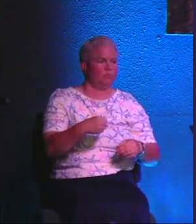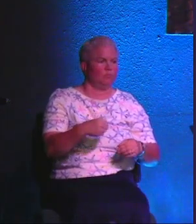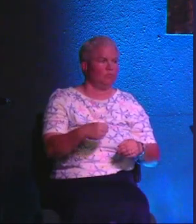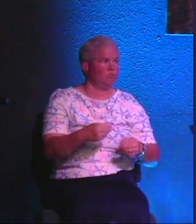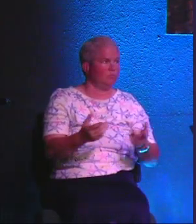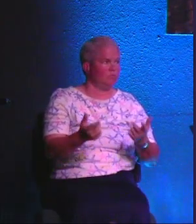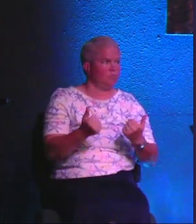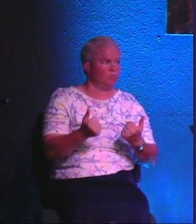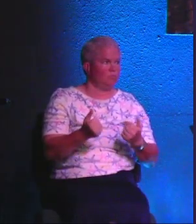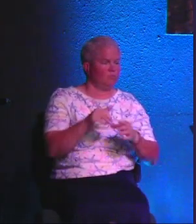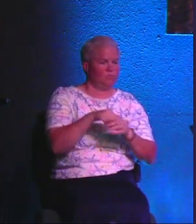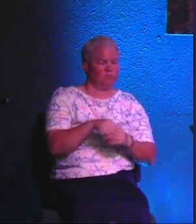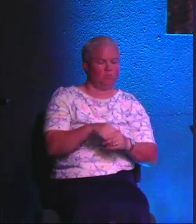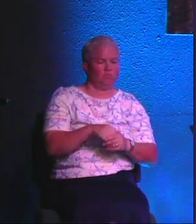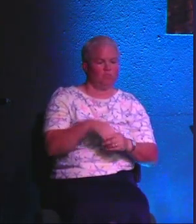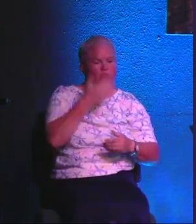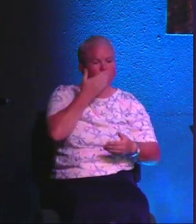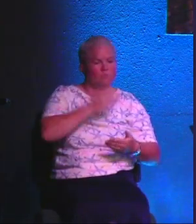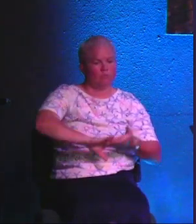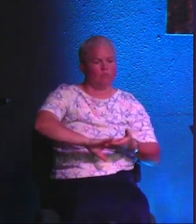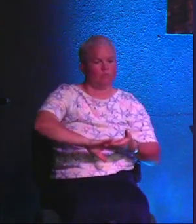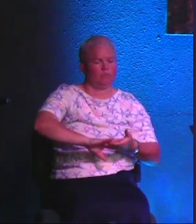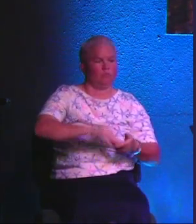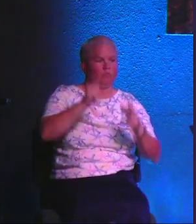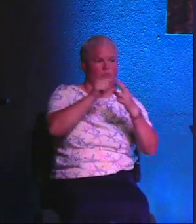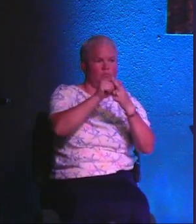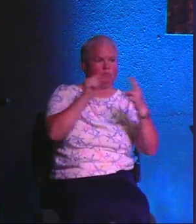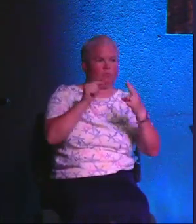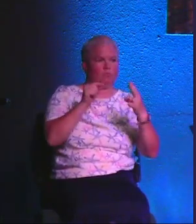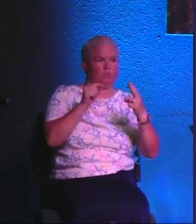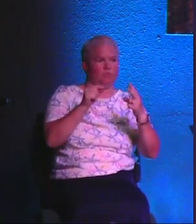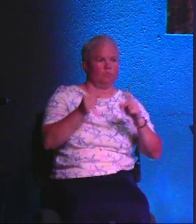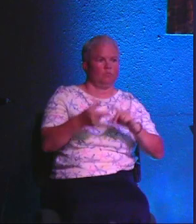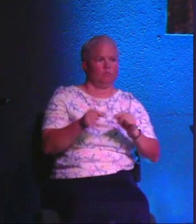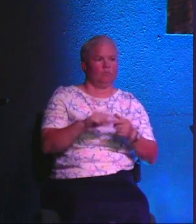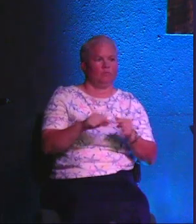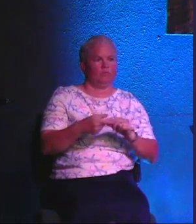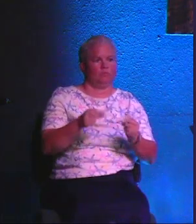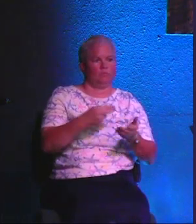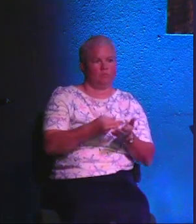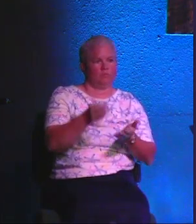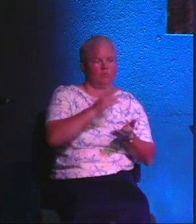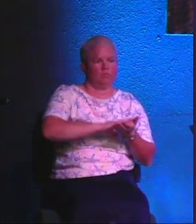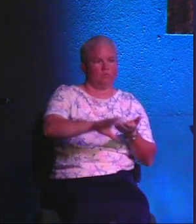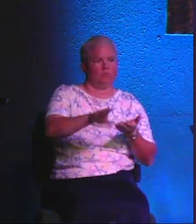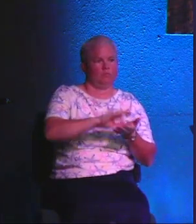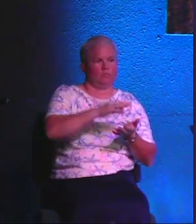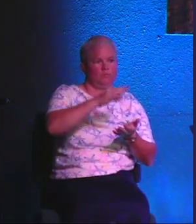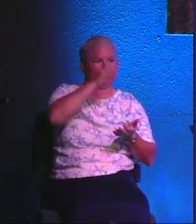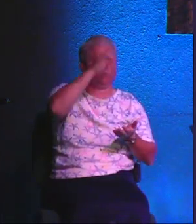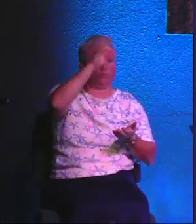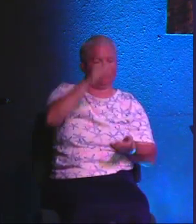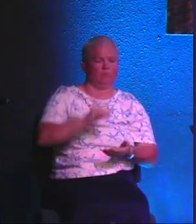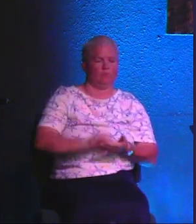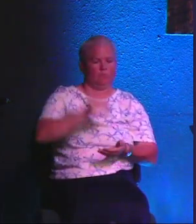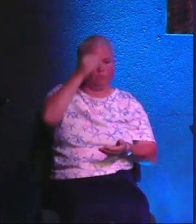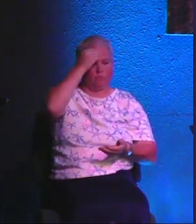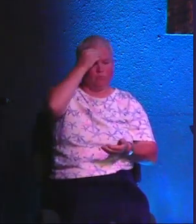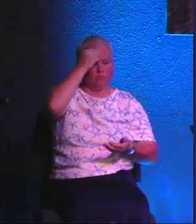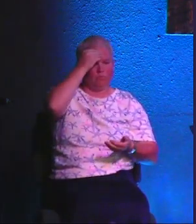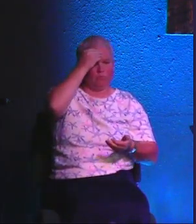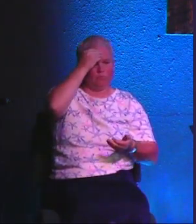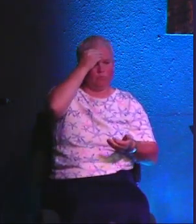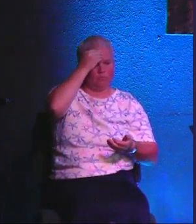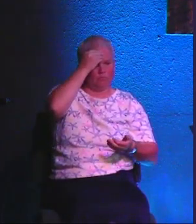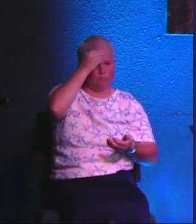in, but probably a little worse. Or you can choose to let His text in, let the Holy Spirit in, let this learning process